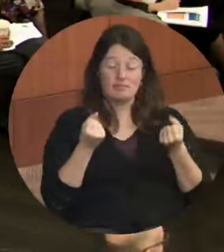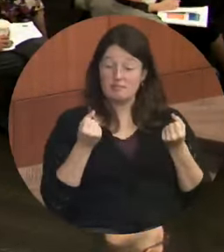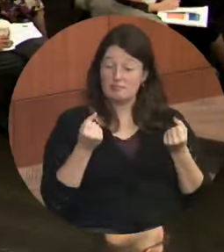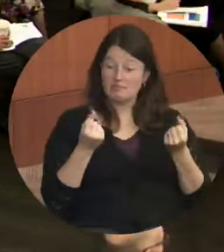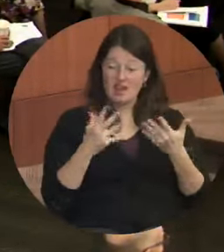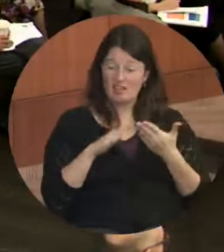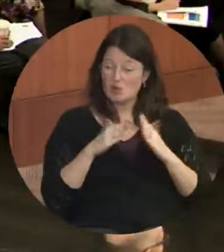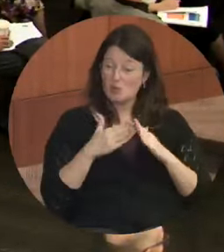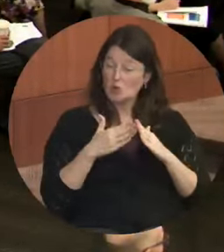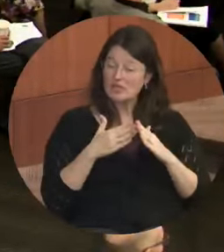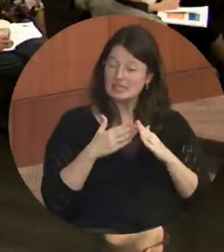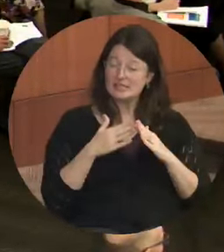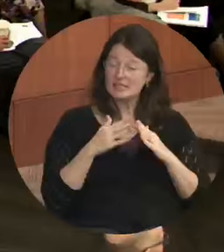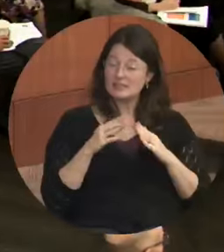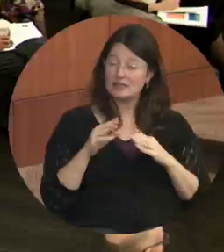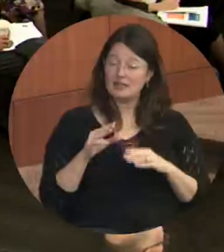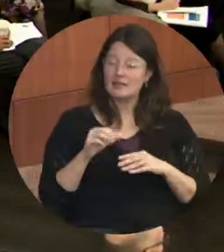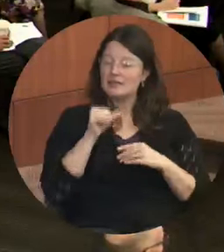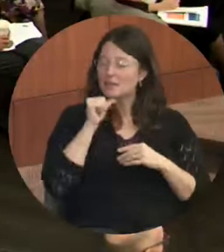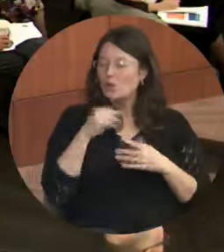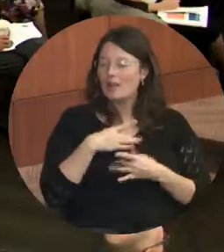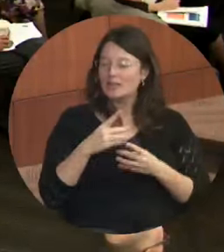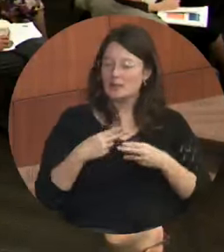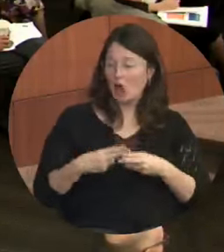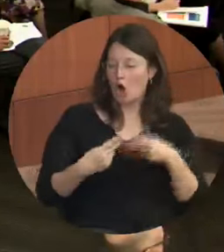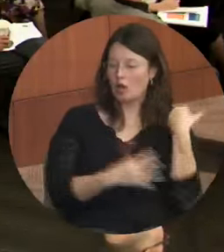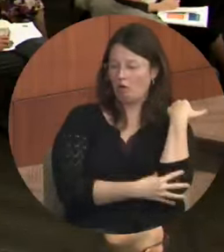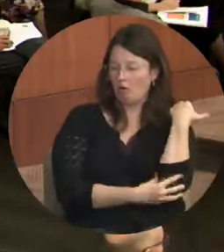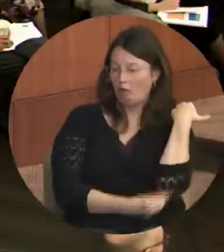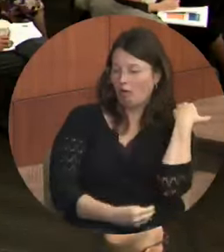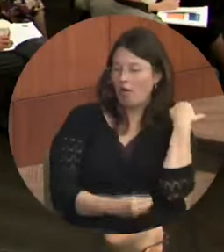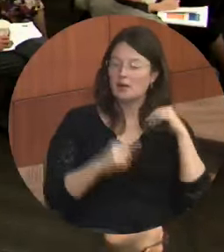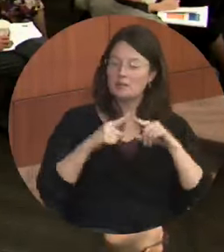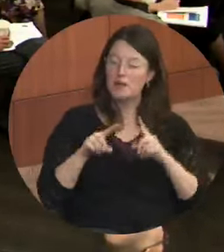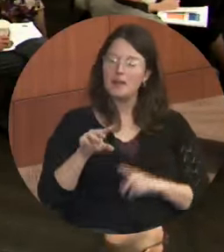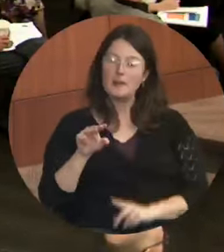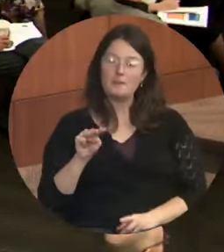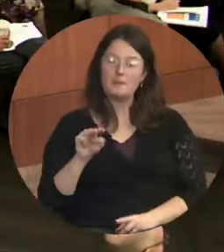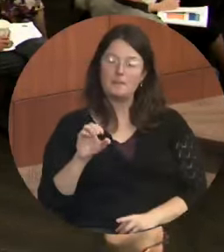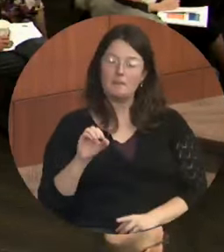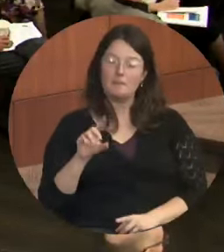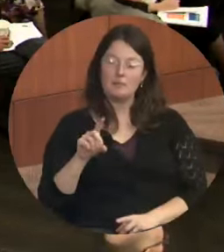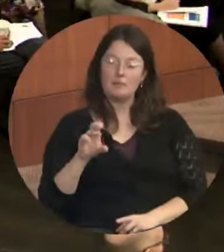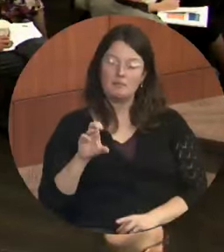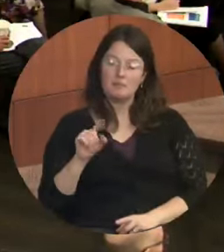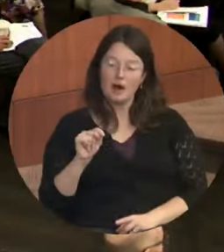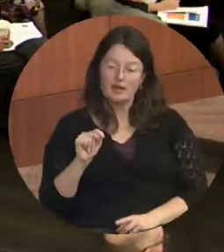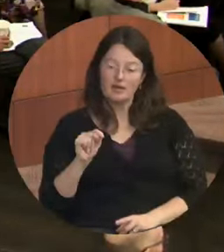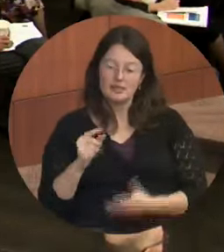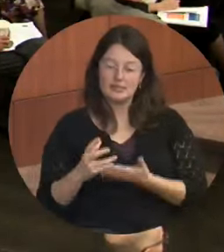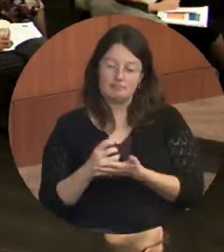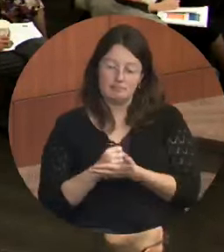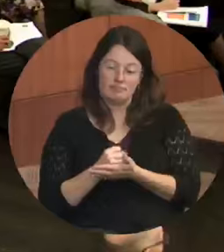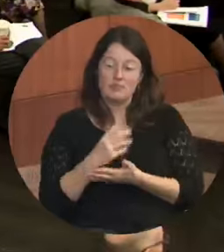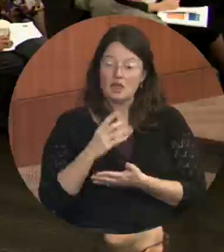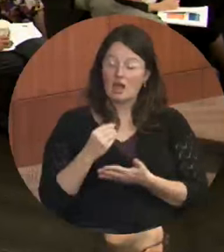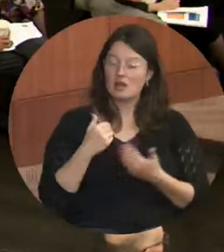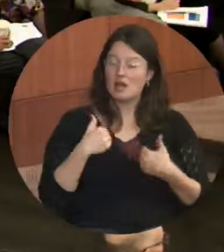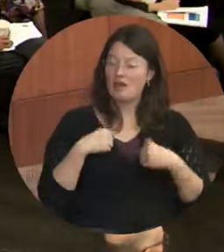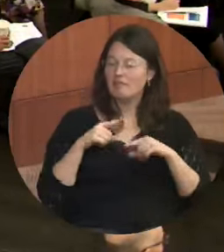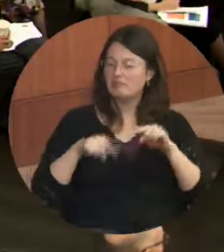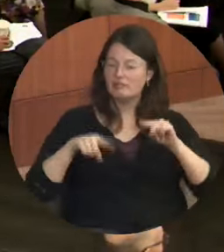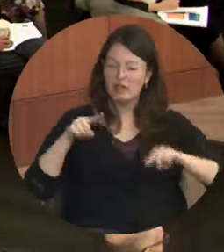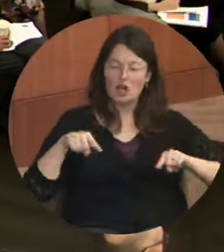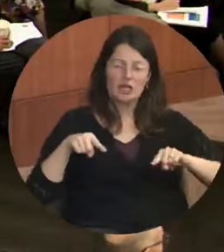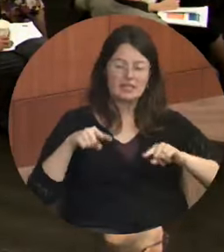means. They don't have especially if like to be called impoverished. Uh, we have individuals who have barriers, legal barriers, social barriers. And so,